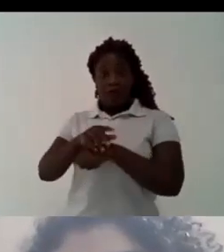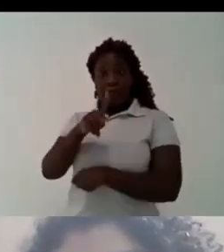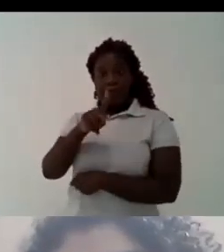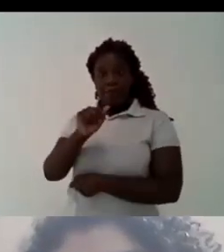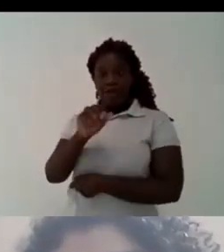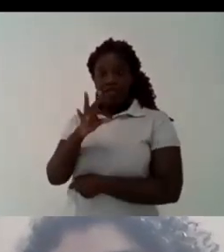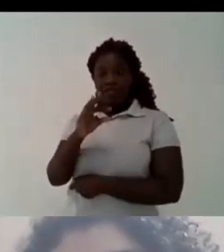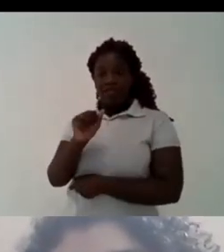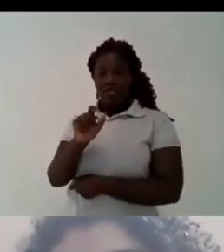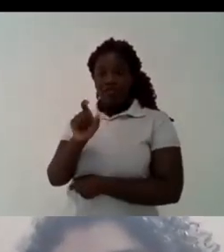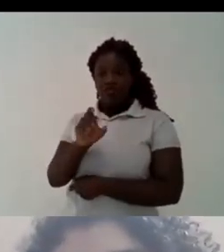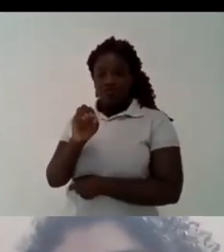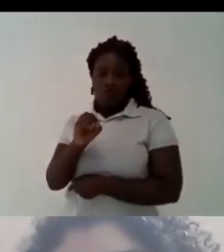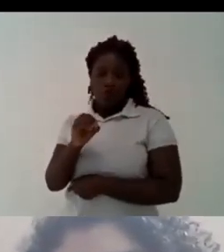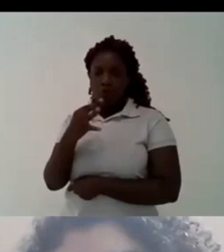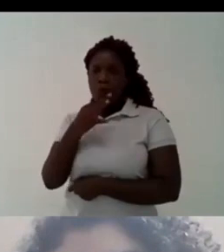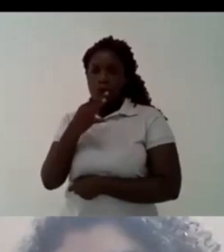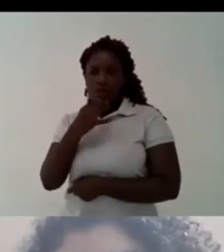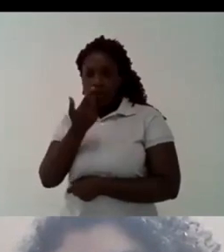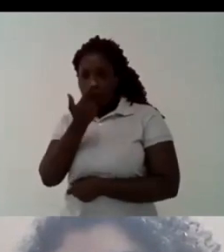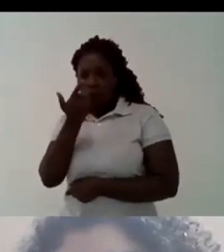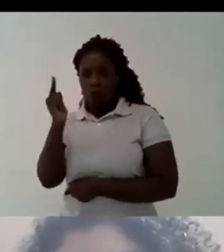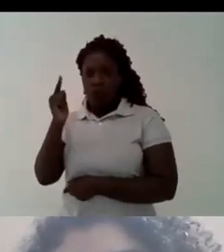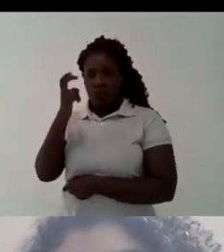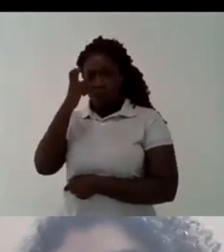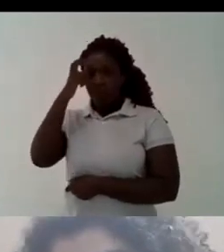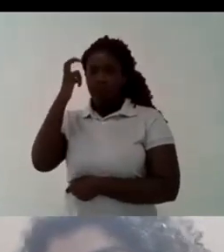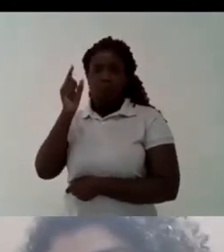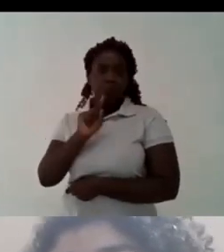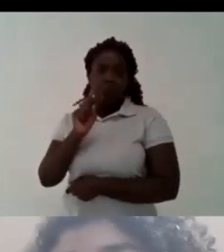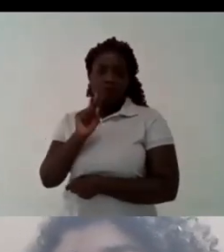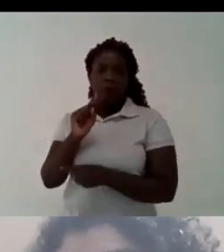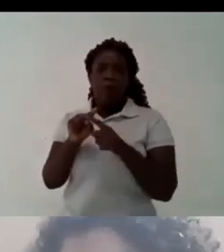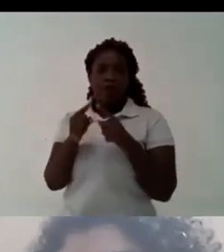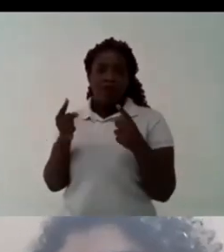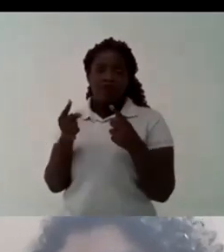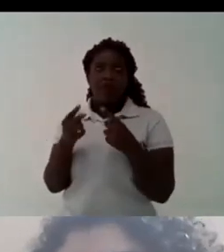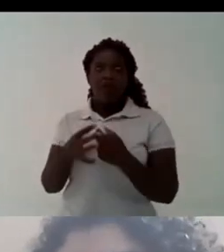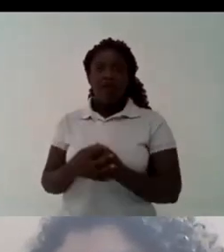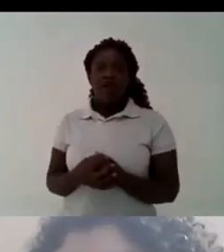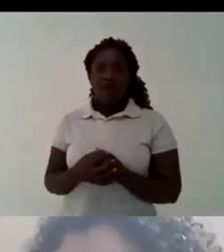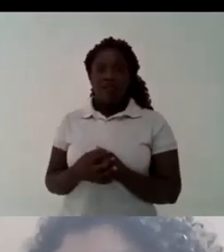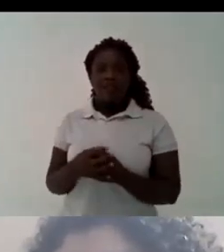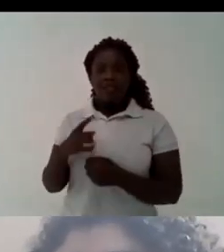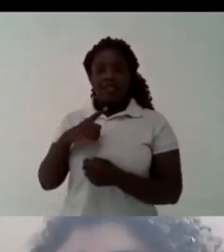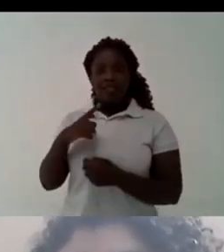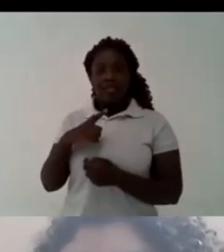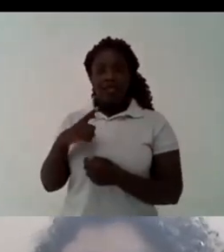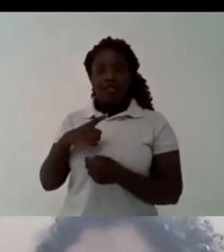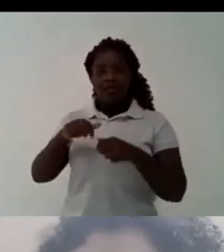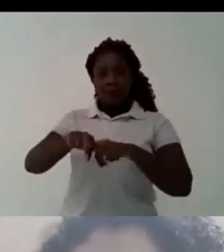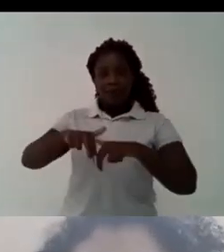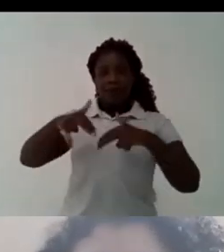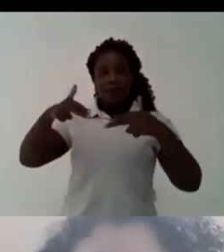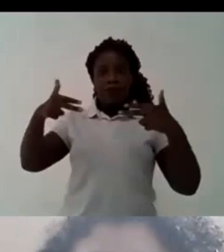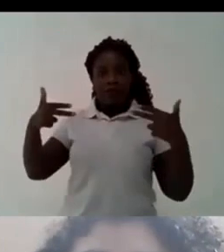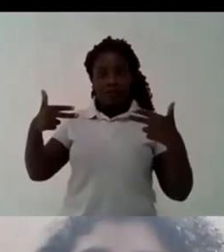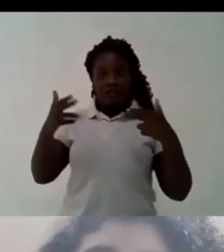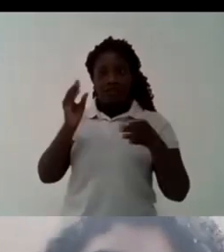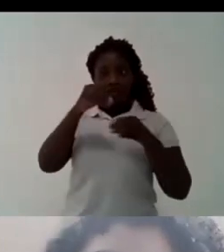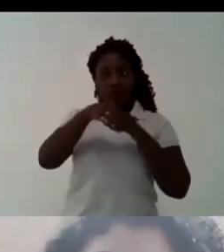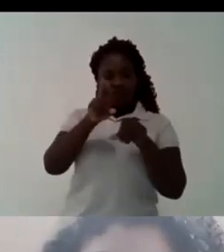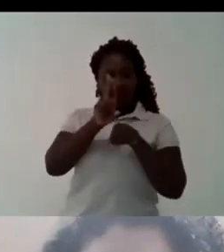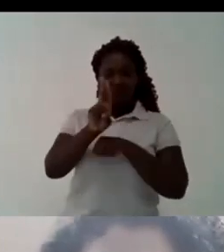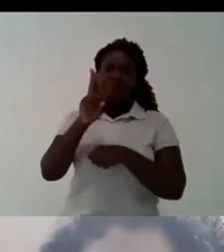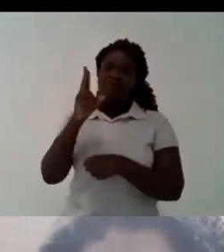you know i am a patashaw from from the indigenous patashaw nation and i don't know about the other